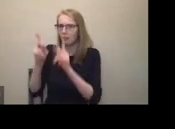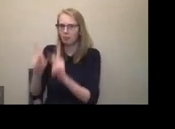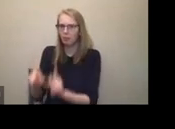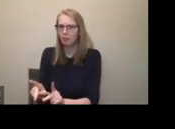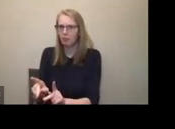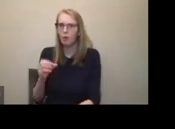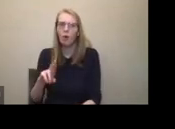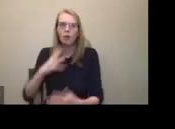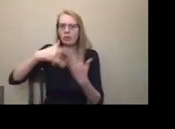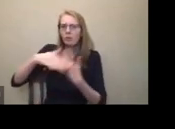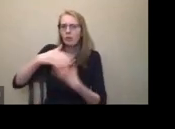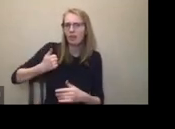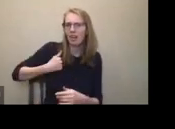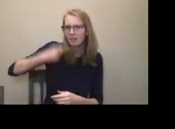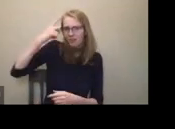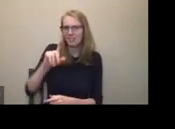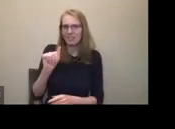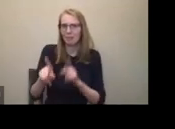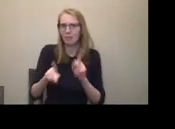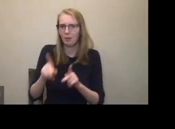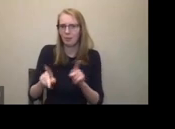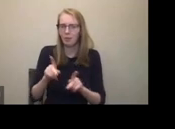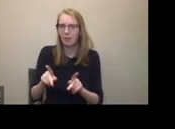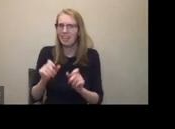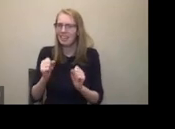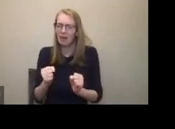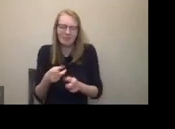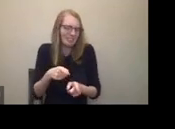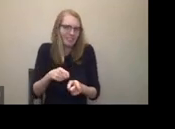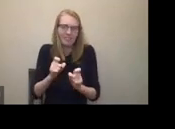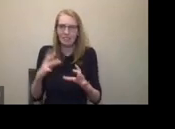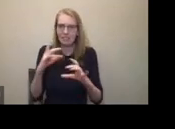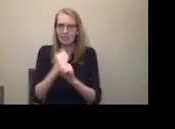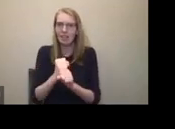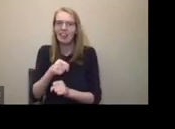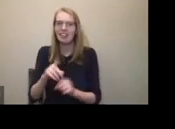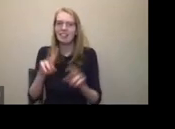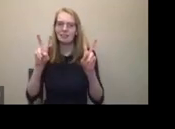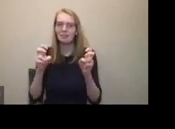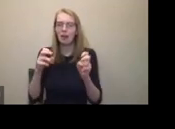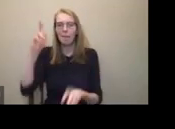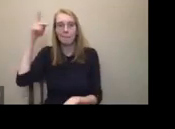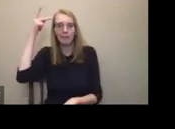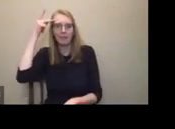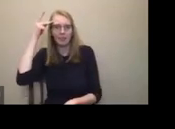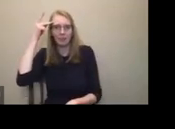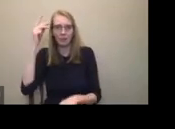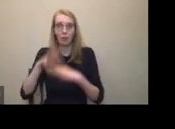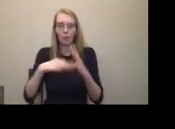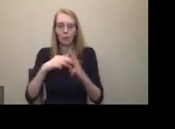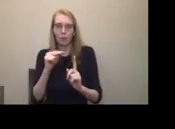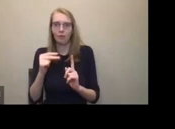attitudes toward the disabled. So here's a really quick summary. So I call this the political worldview, and I don't mean politics as, oh, I'm voting,